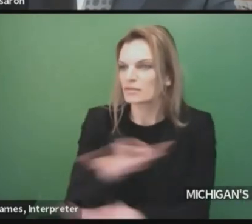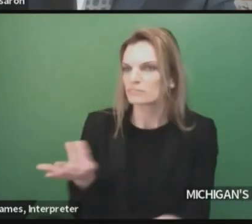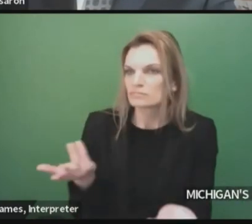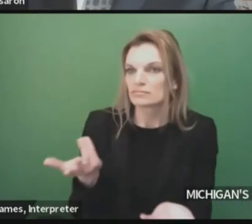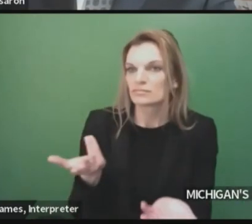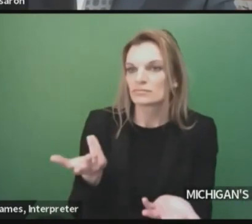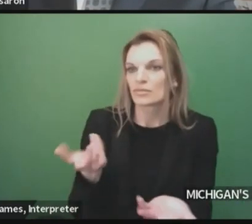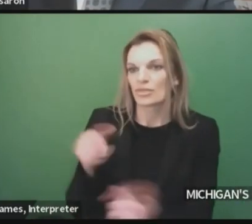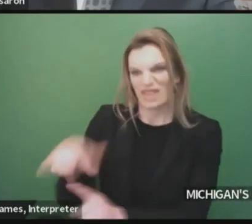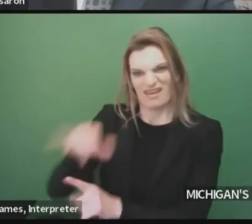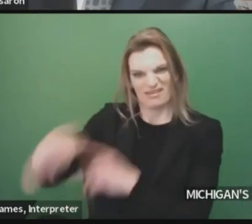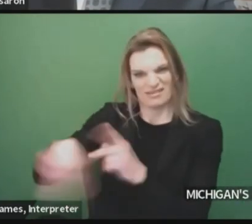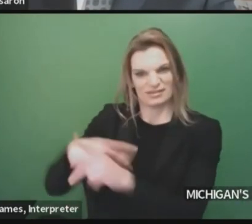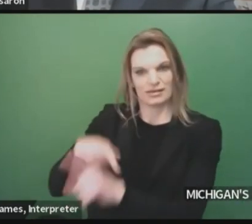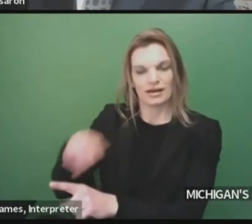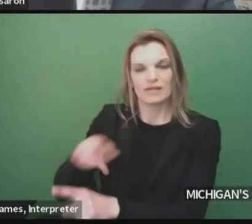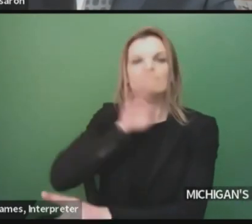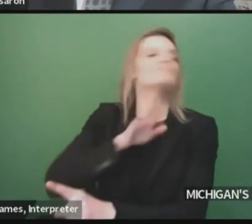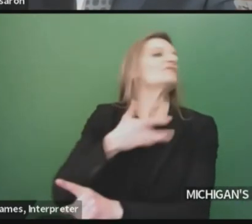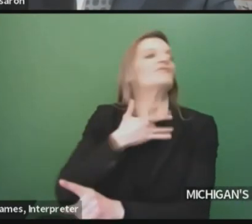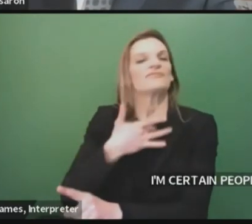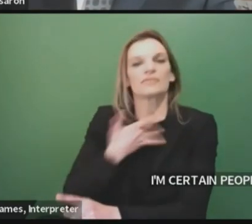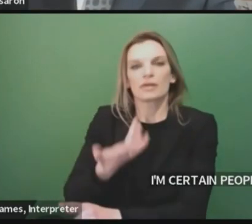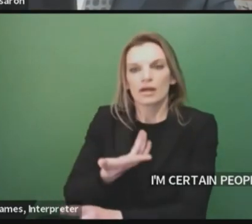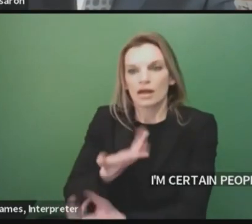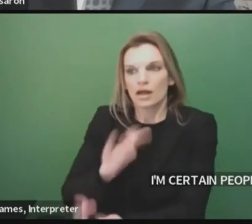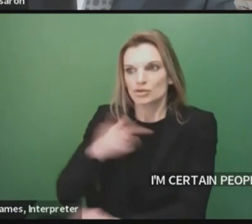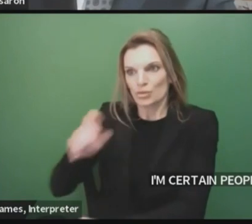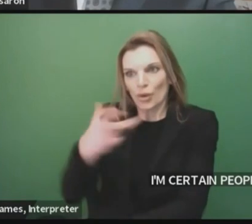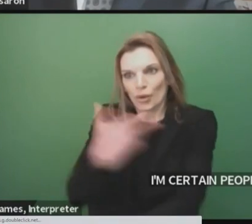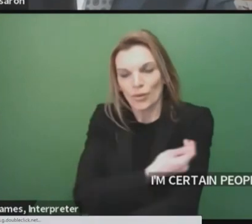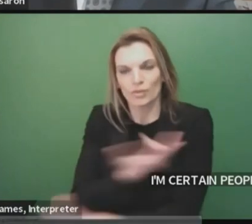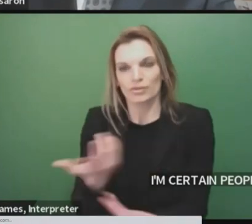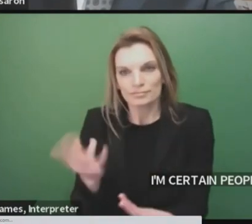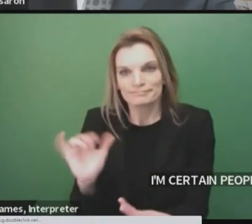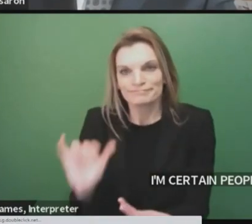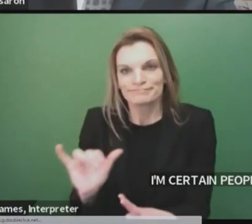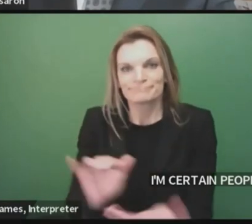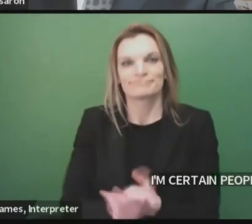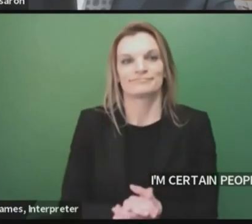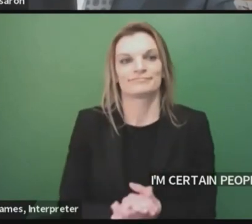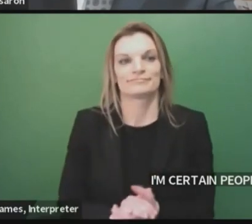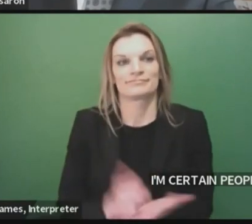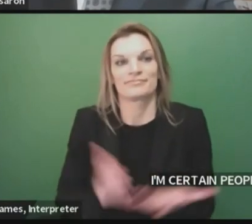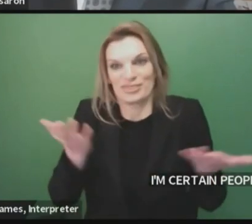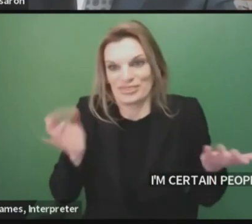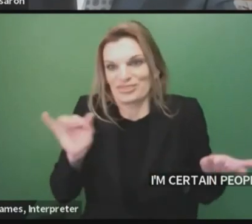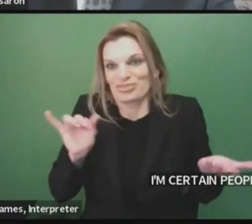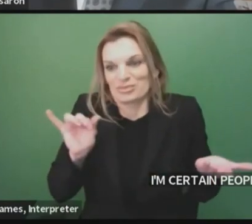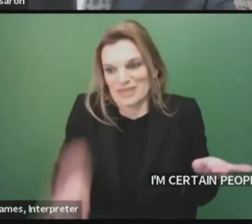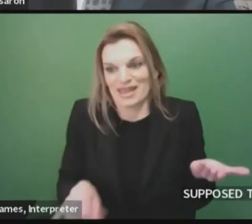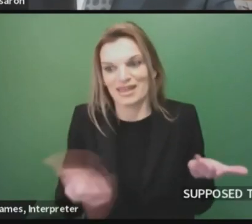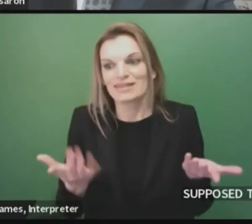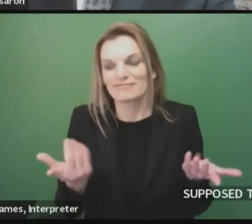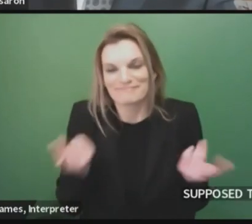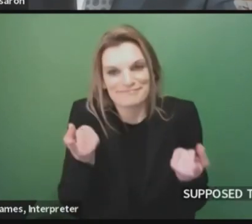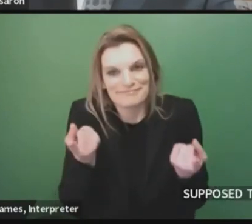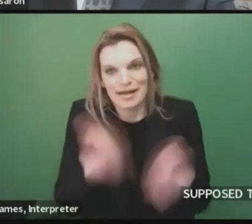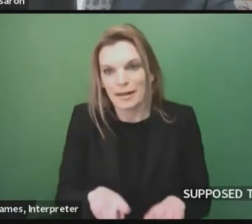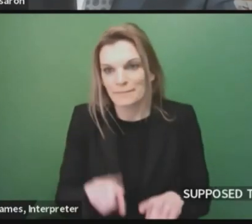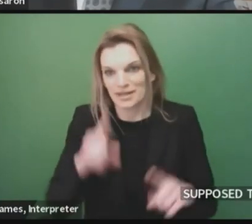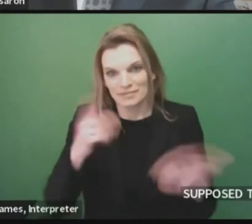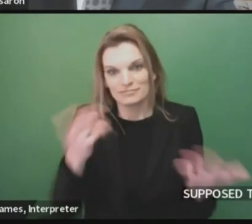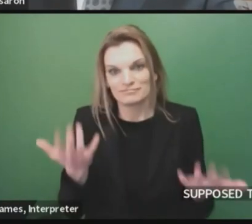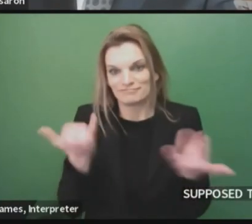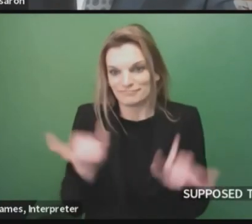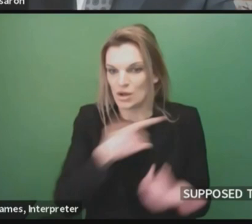particular shots were frustrated because they weren't able to get them. That's part of the bumpy road that we're